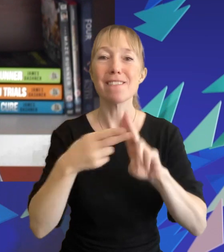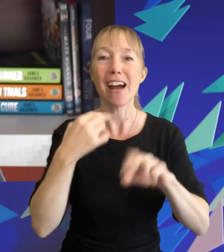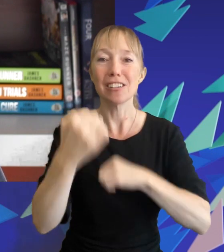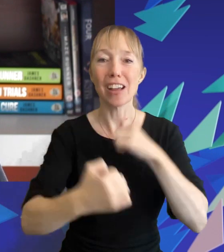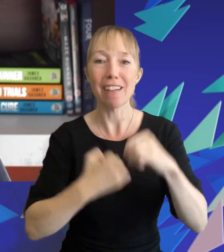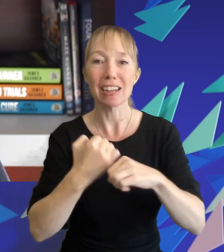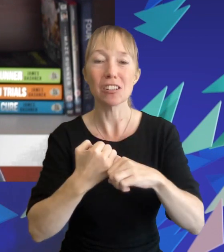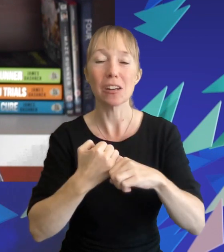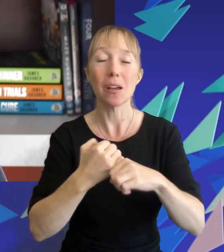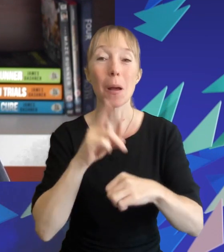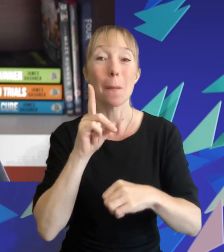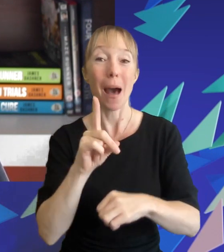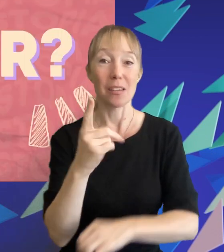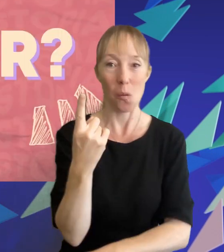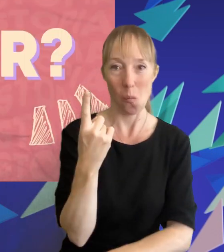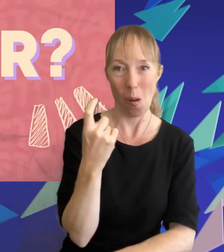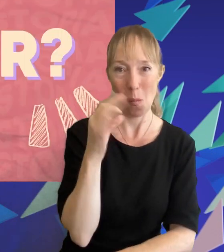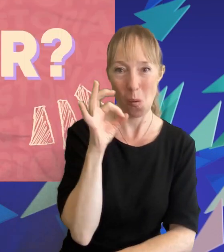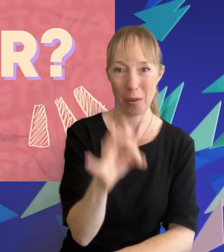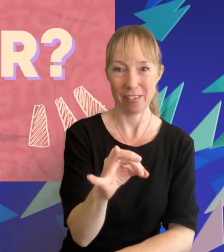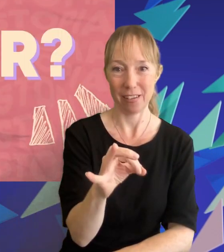one more question for our interviewees